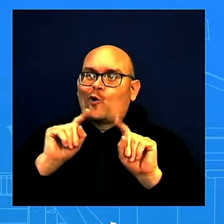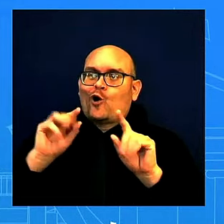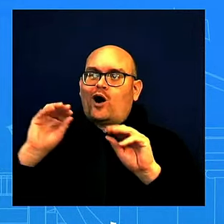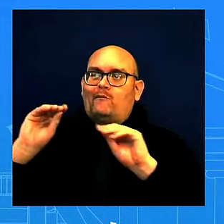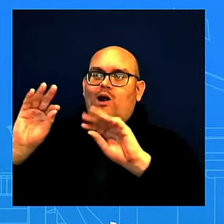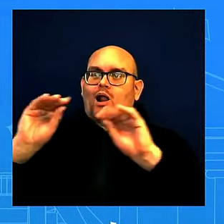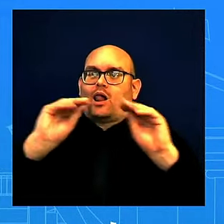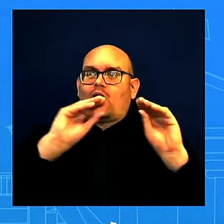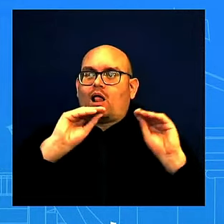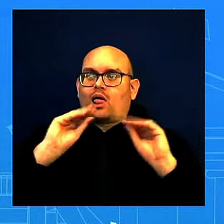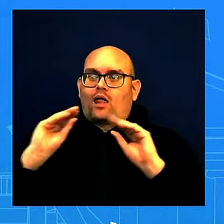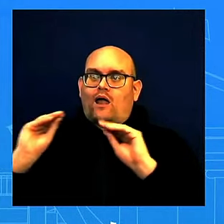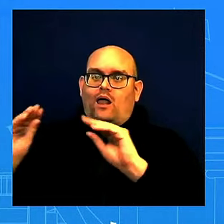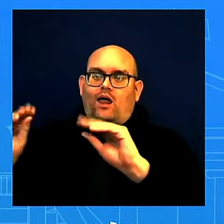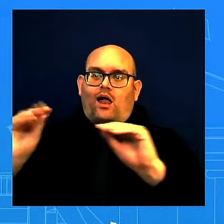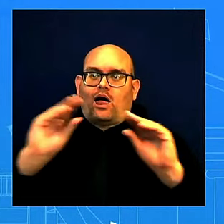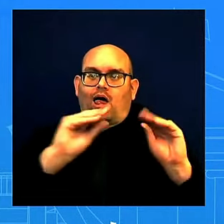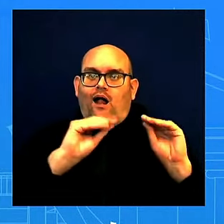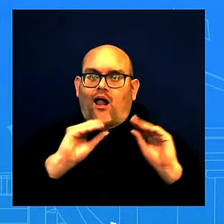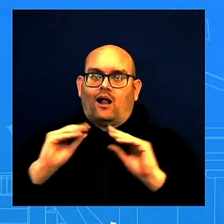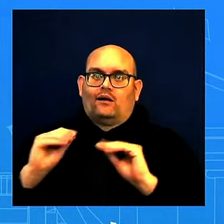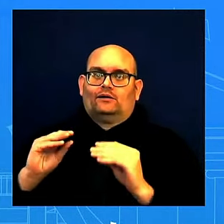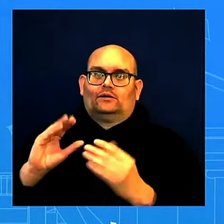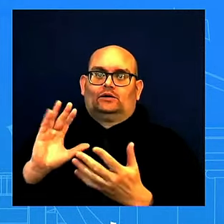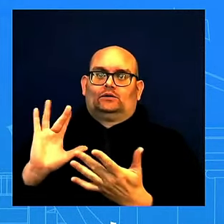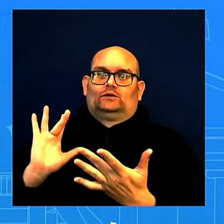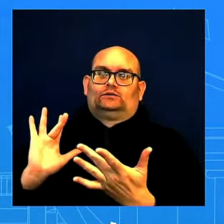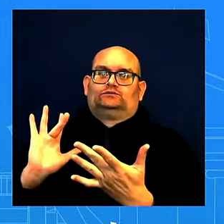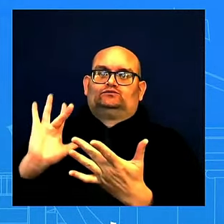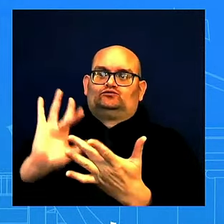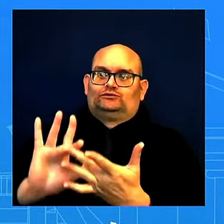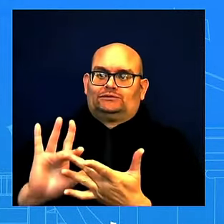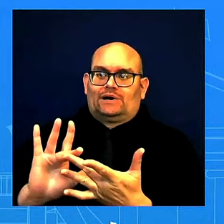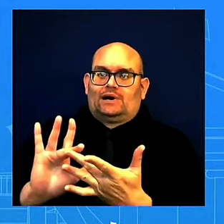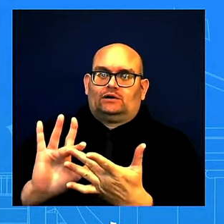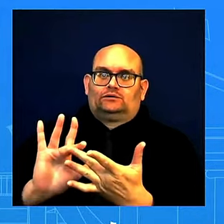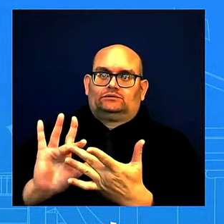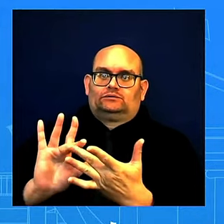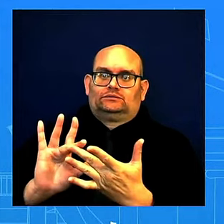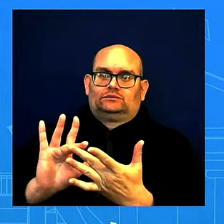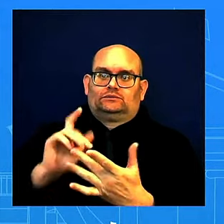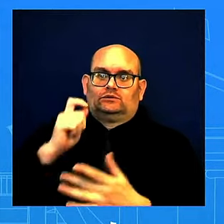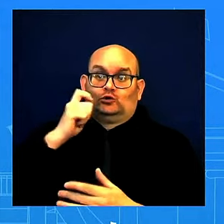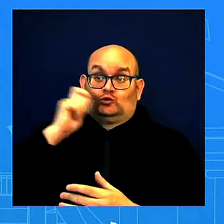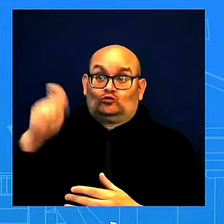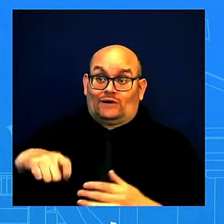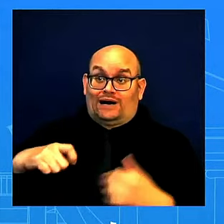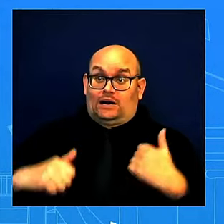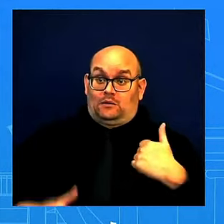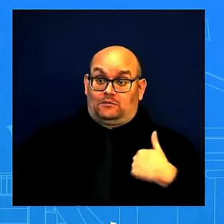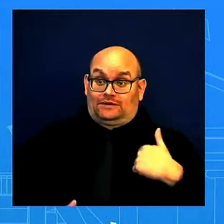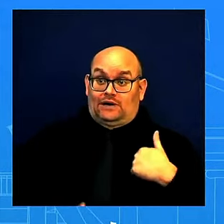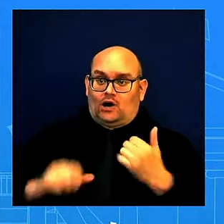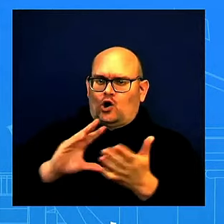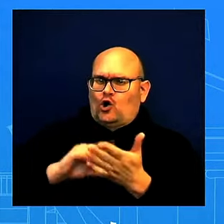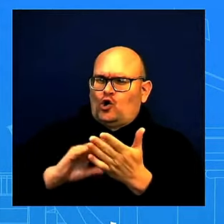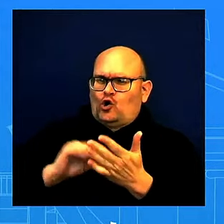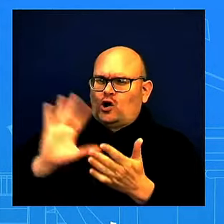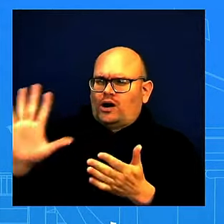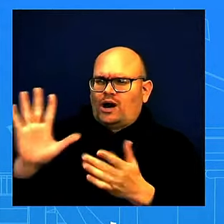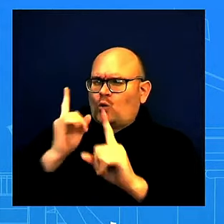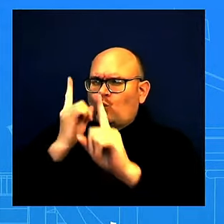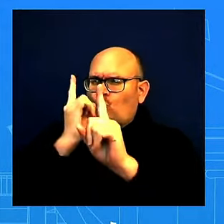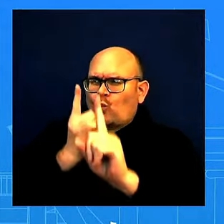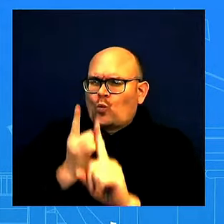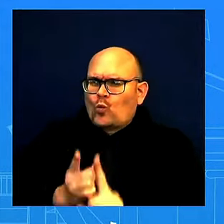to the Ukrainian military to learn more about their objectives. We, as far